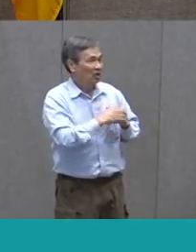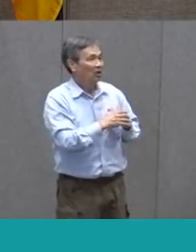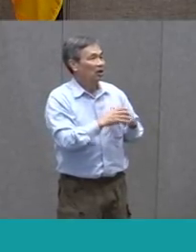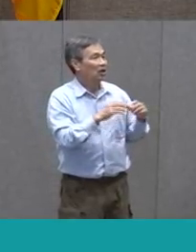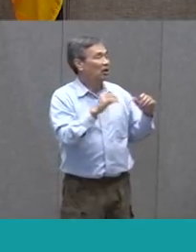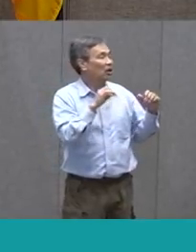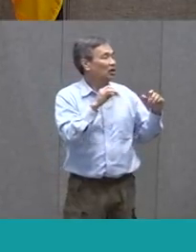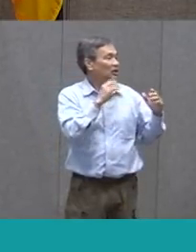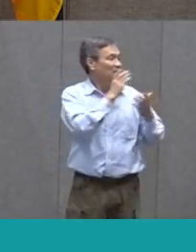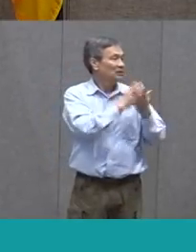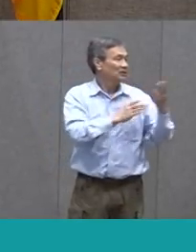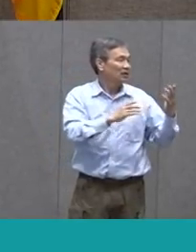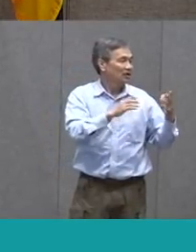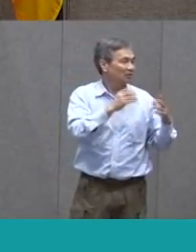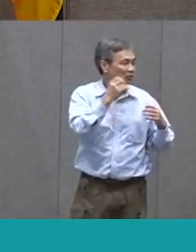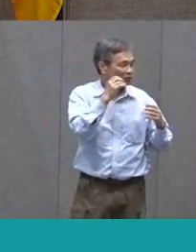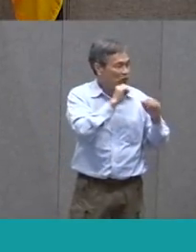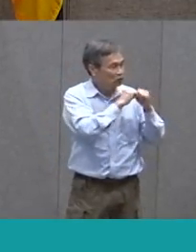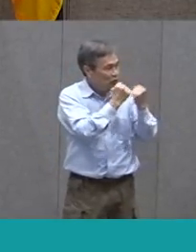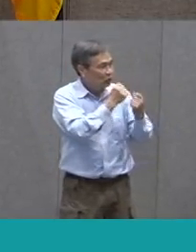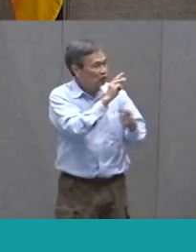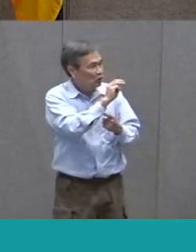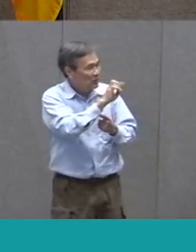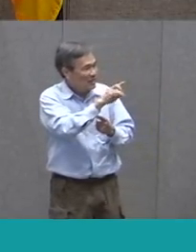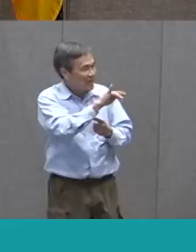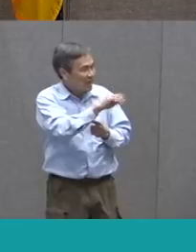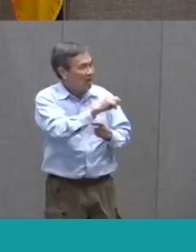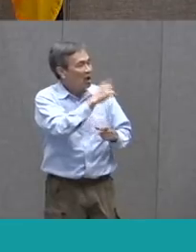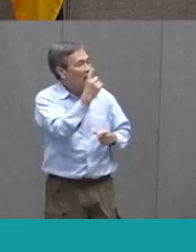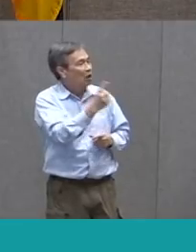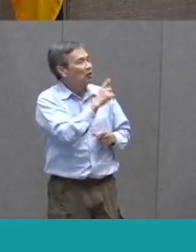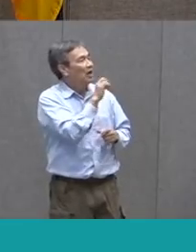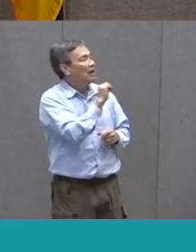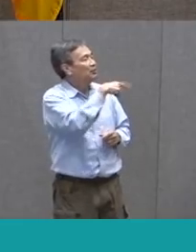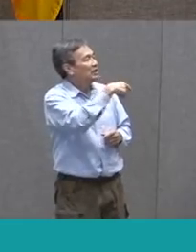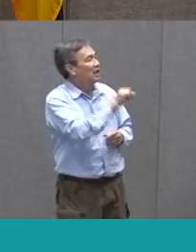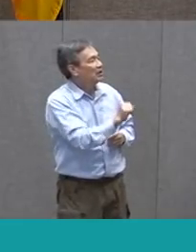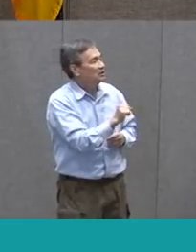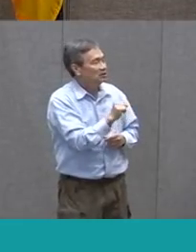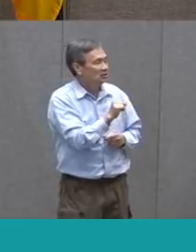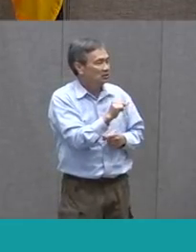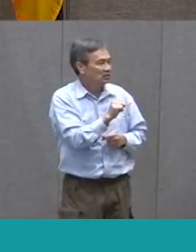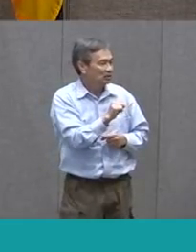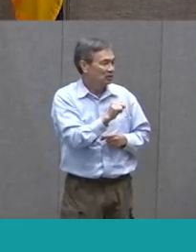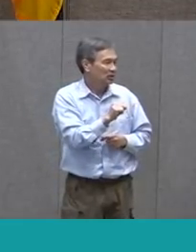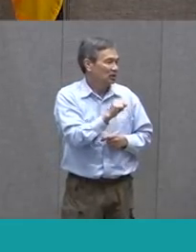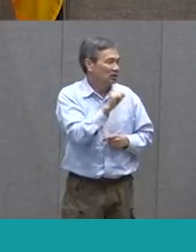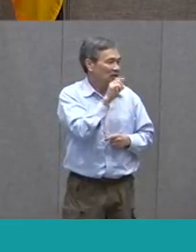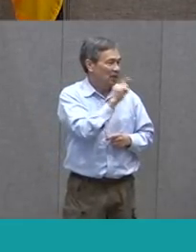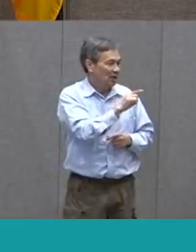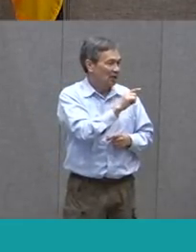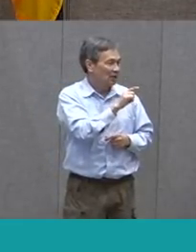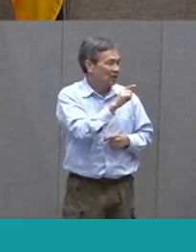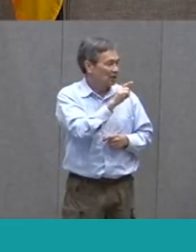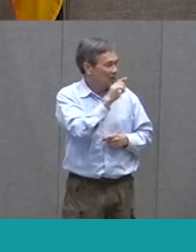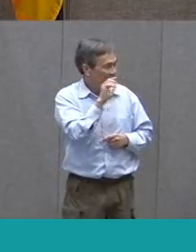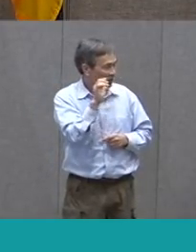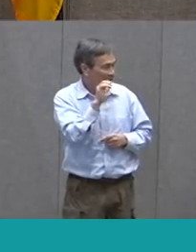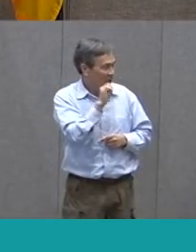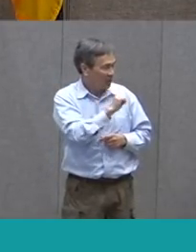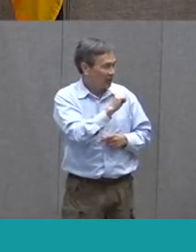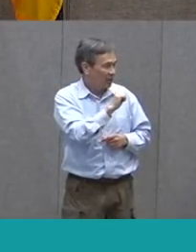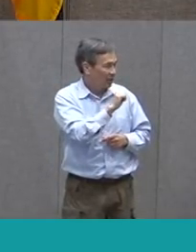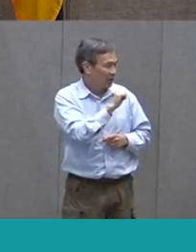social media or some following, you can always follow at APSLZ4. That's for Albuquerque Public